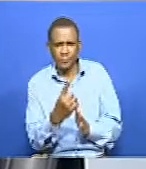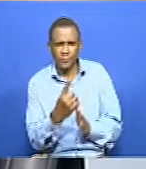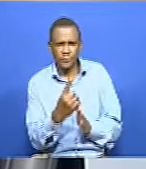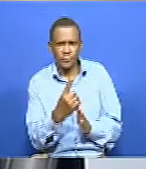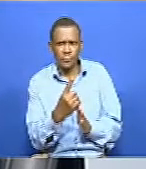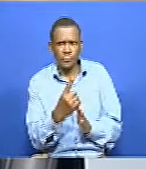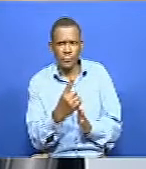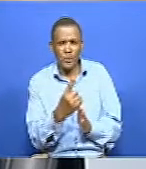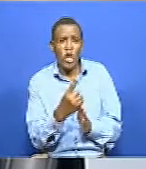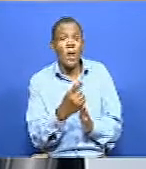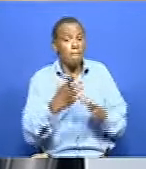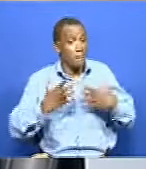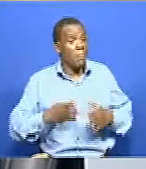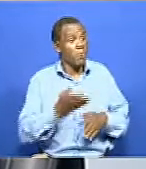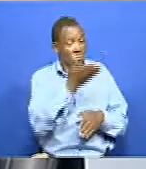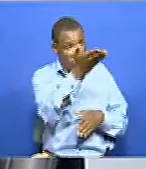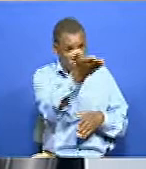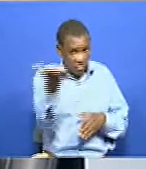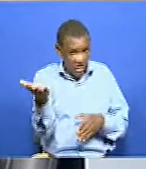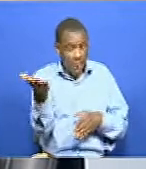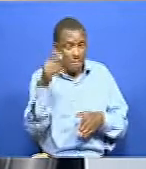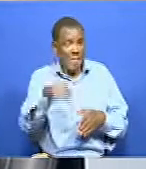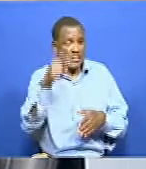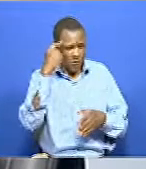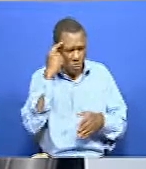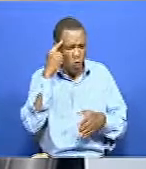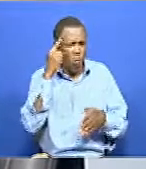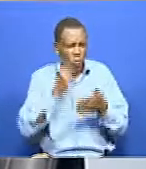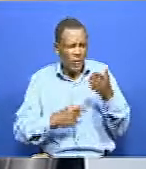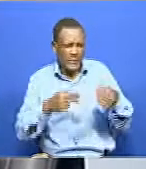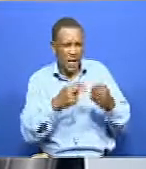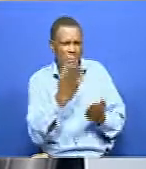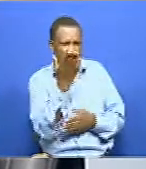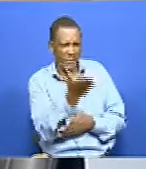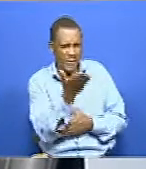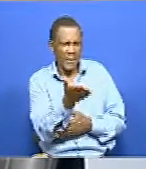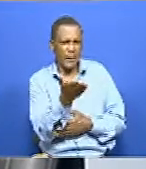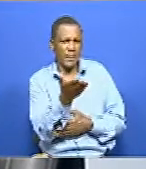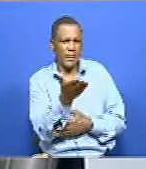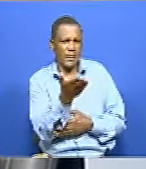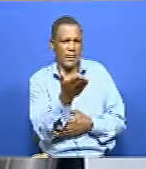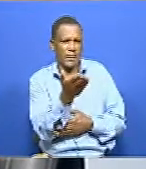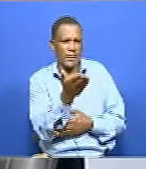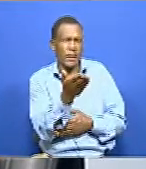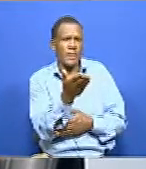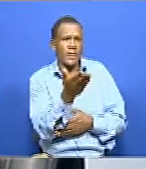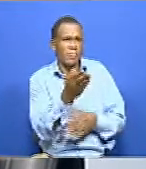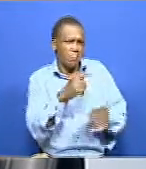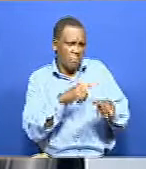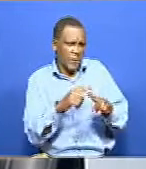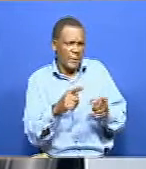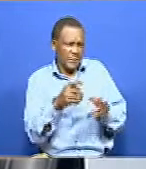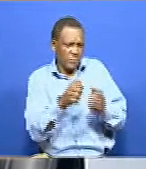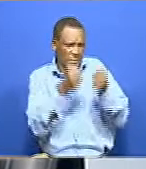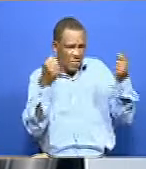get to know that there's these things that are taking place. So people end up using platforms like newspaper. Question is, how